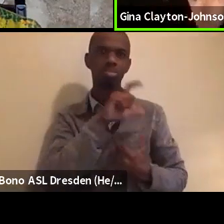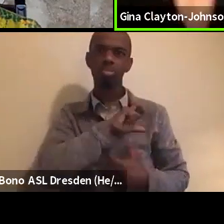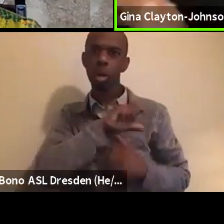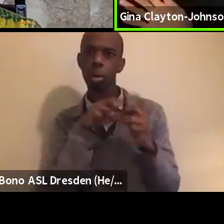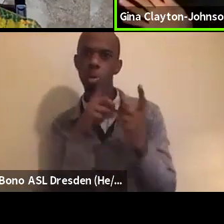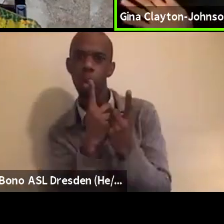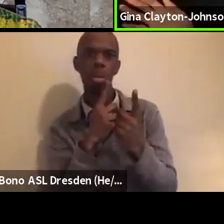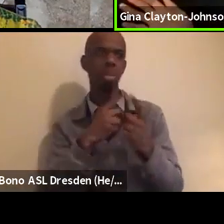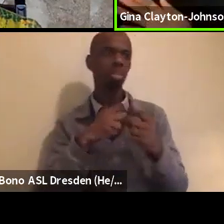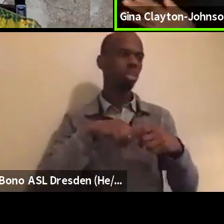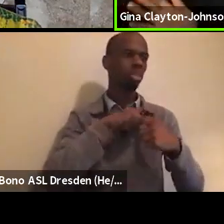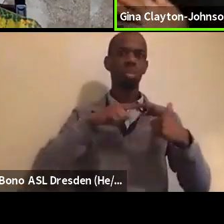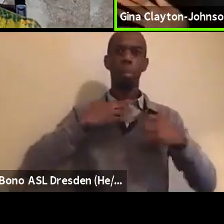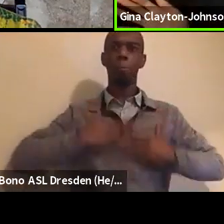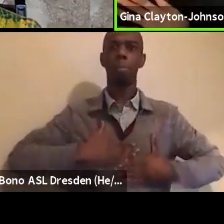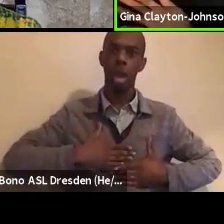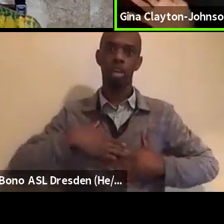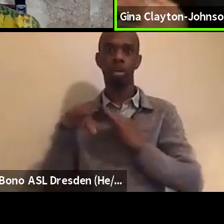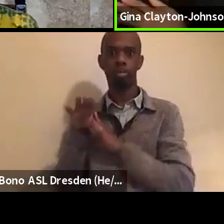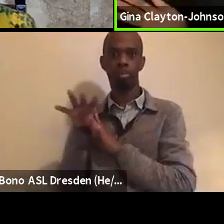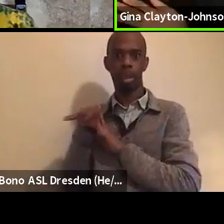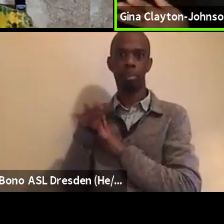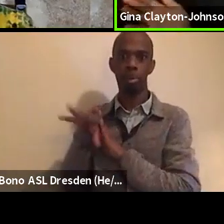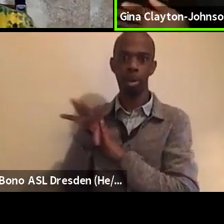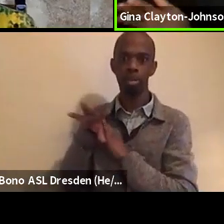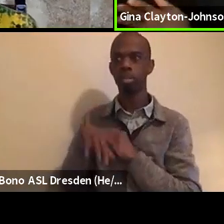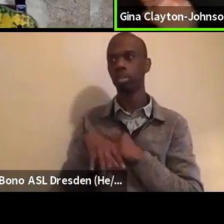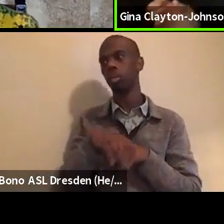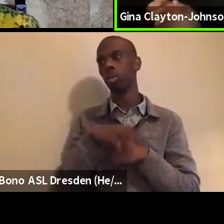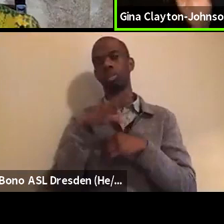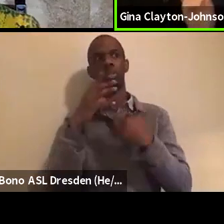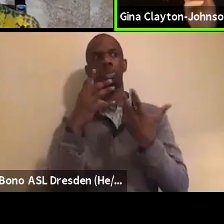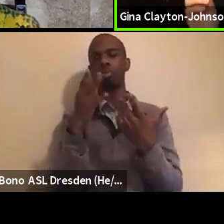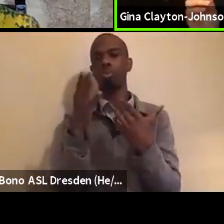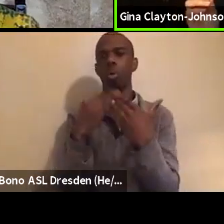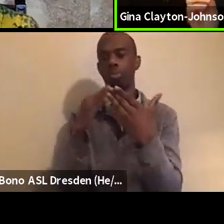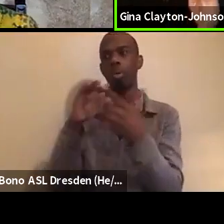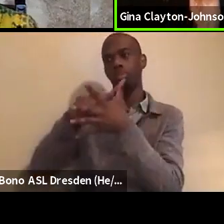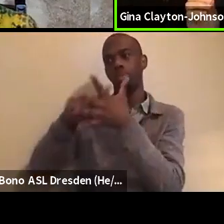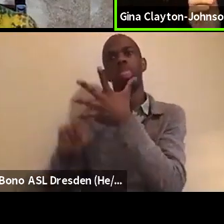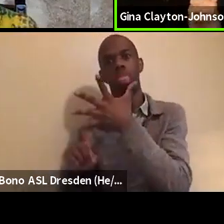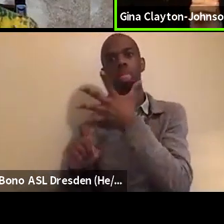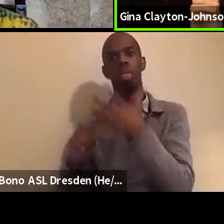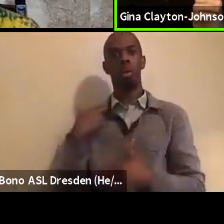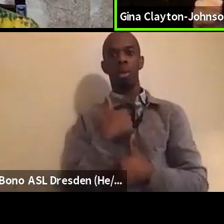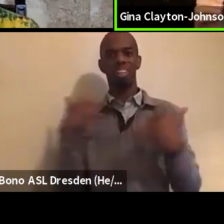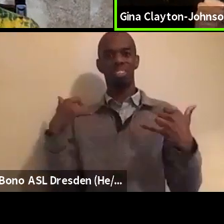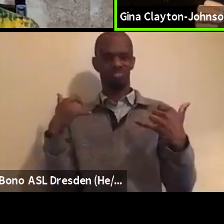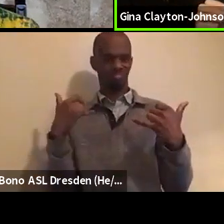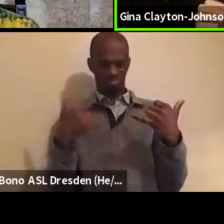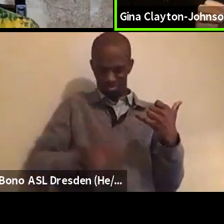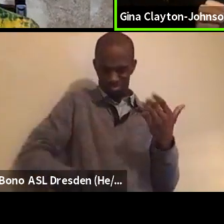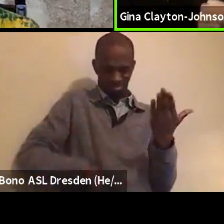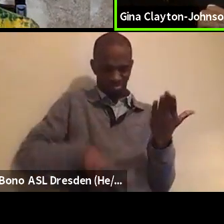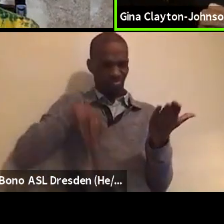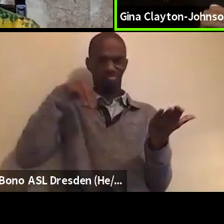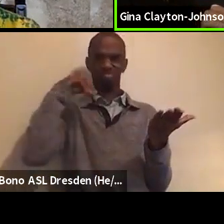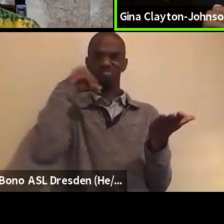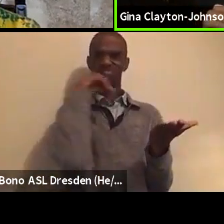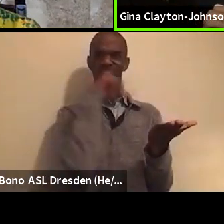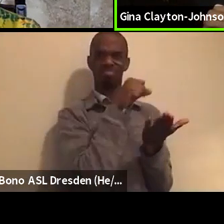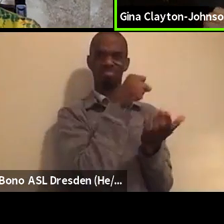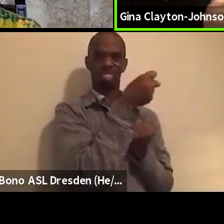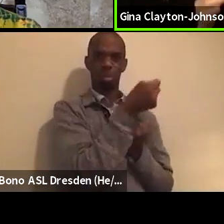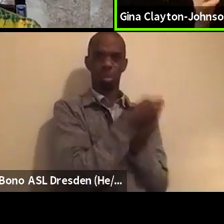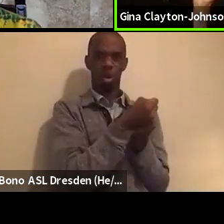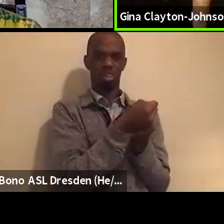body cameras and all that mess that we know does, is not effective and does not deal with the fundamental power issues that are at play inside of our